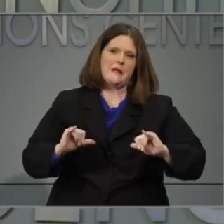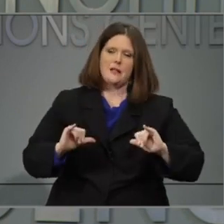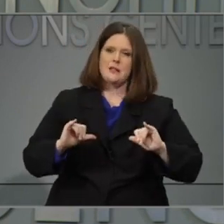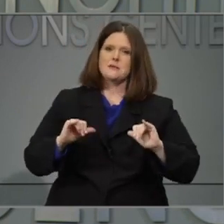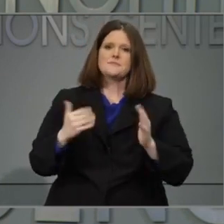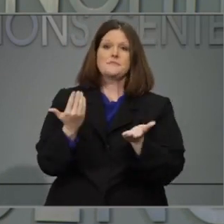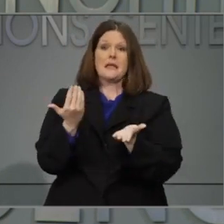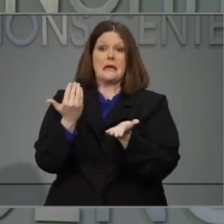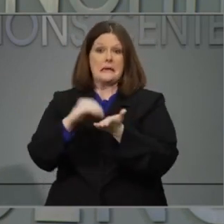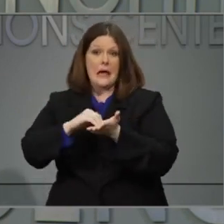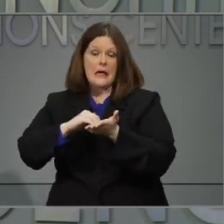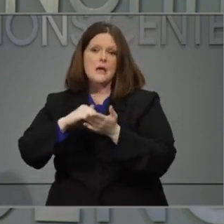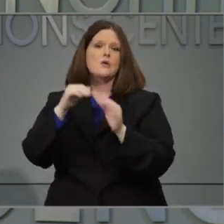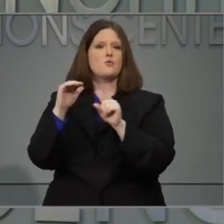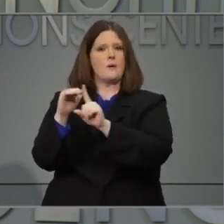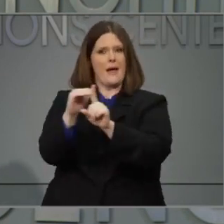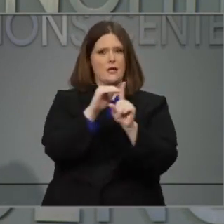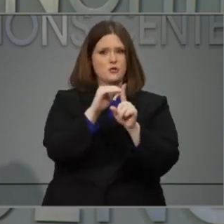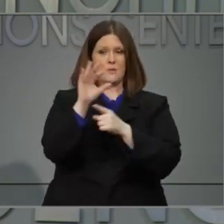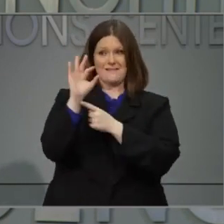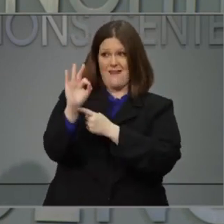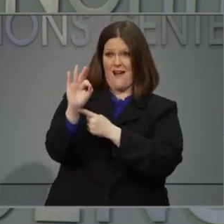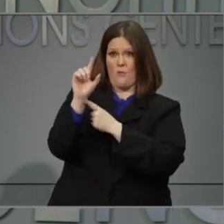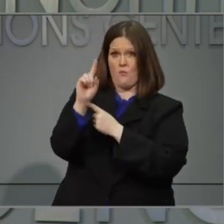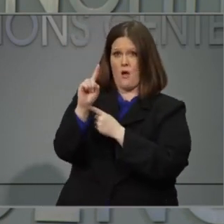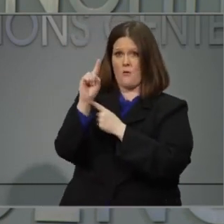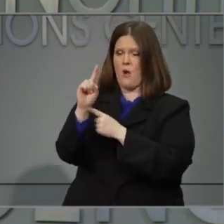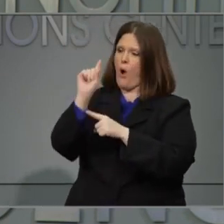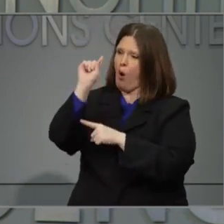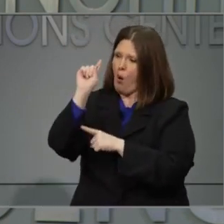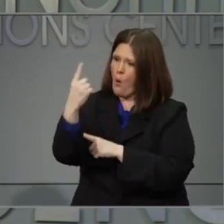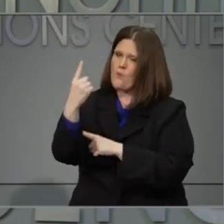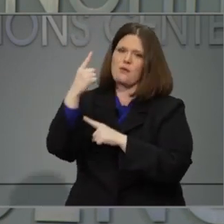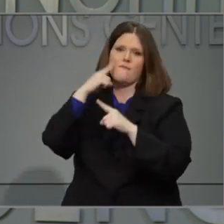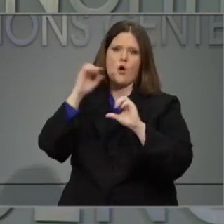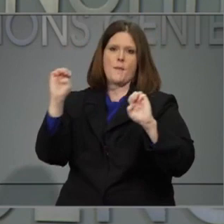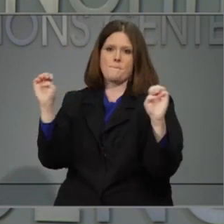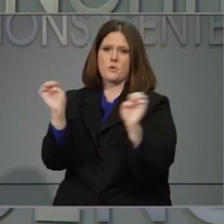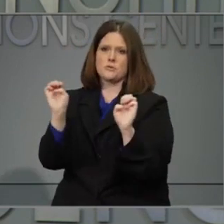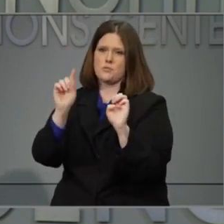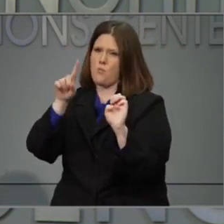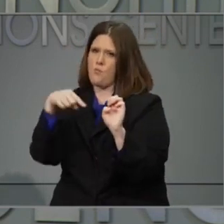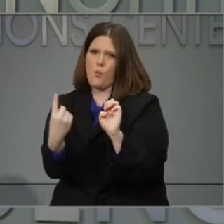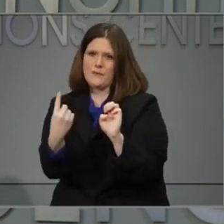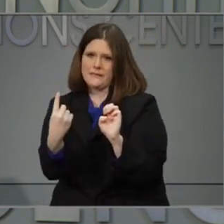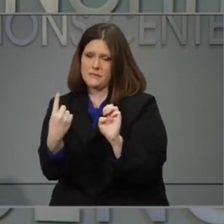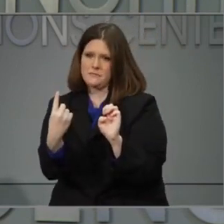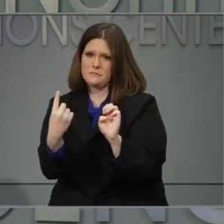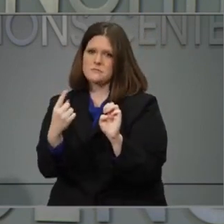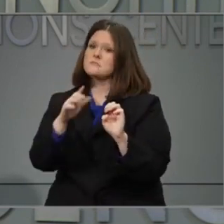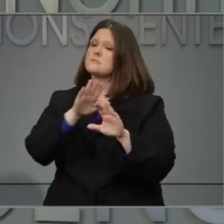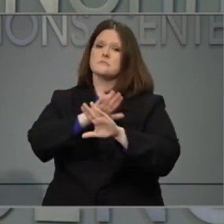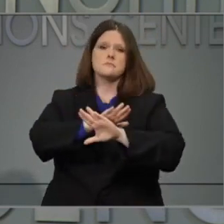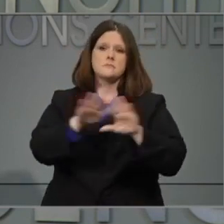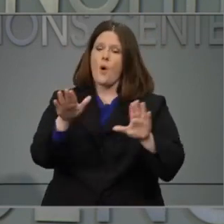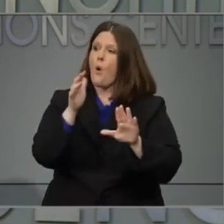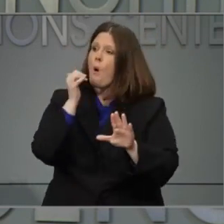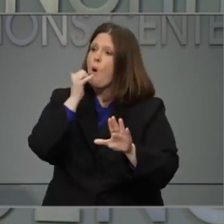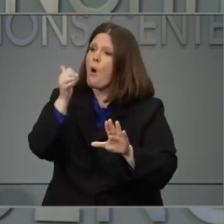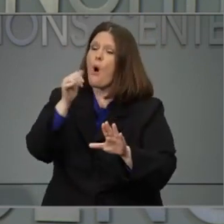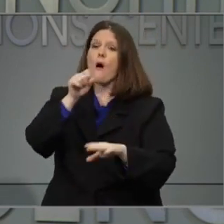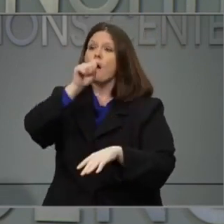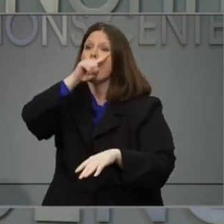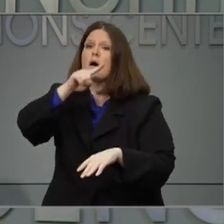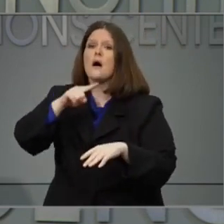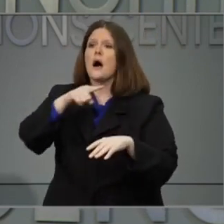want to remind everyone that 911 is for emergency calls only. Please refrain from calling to report stay